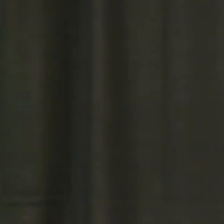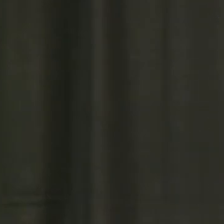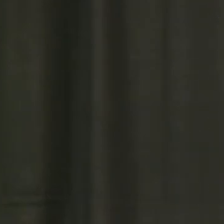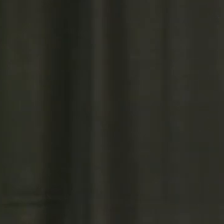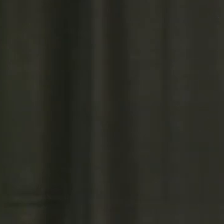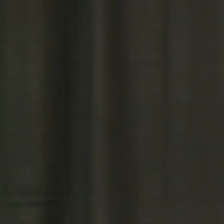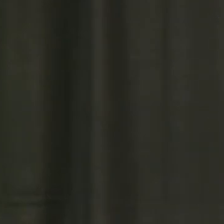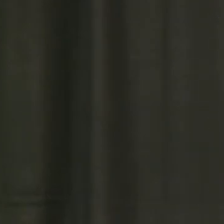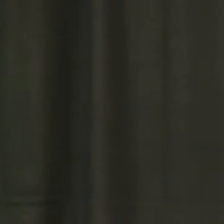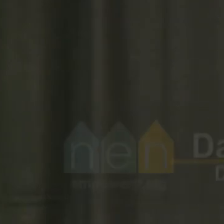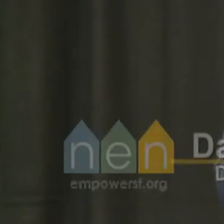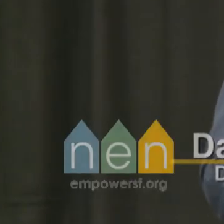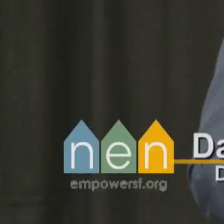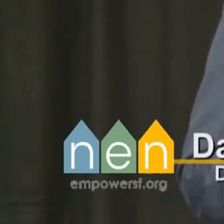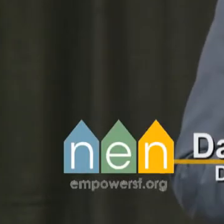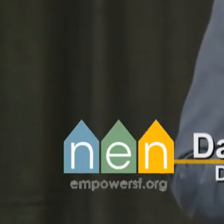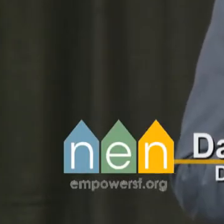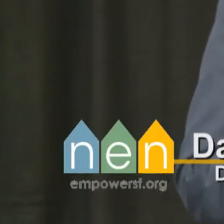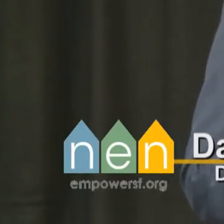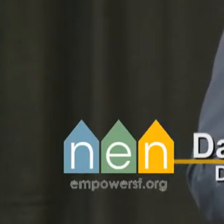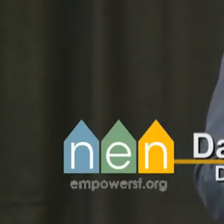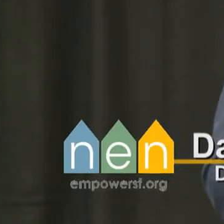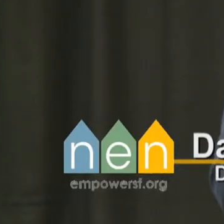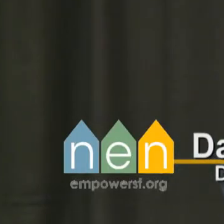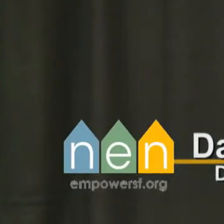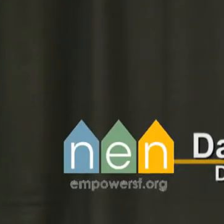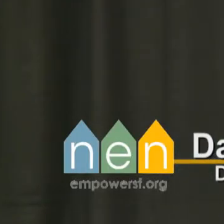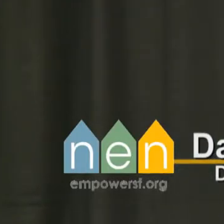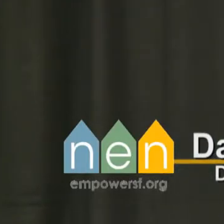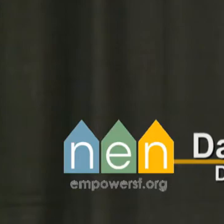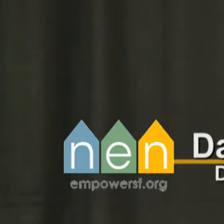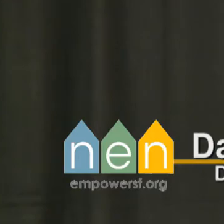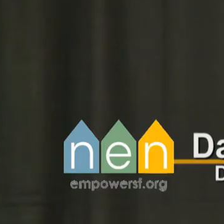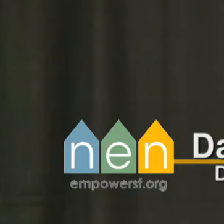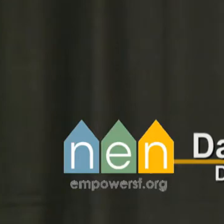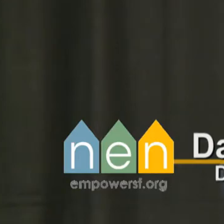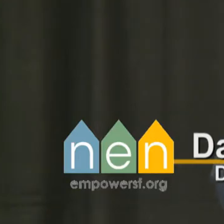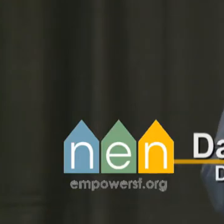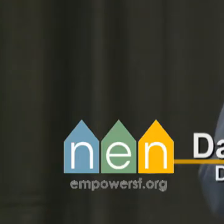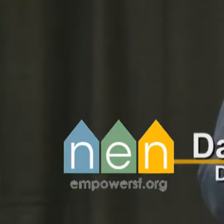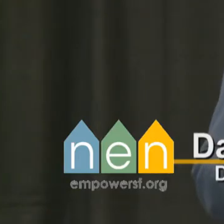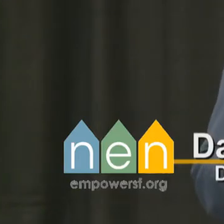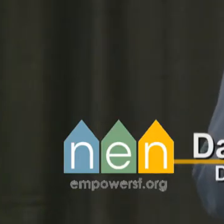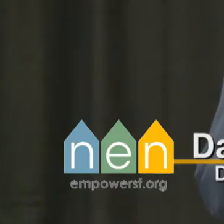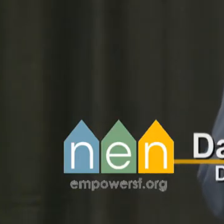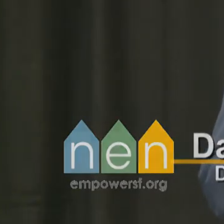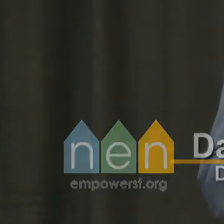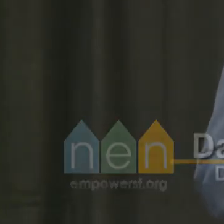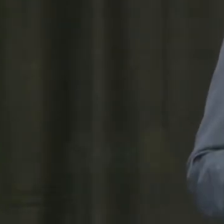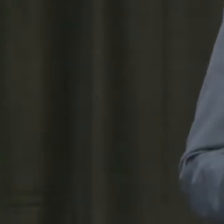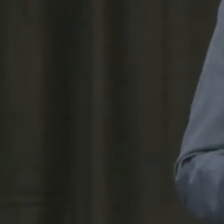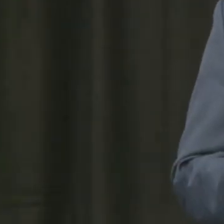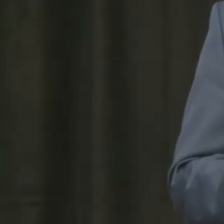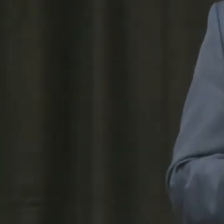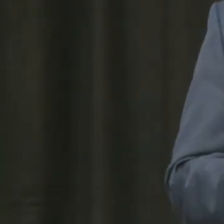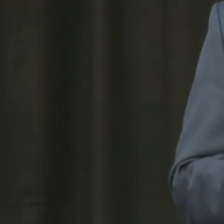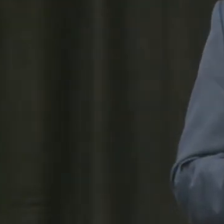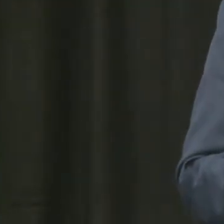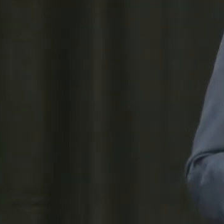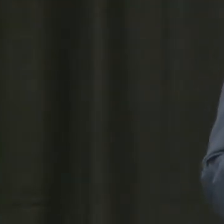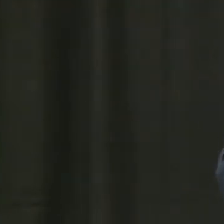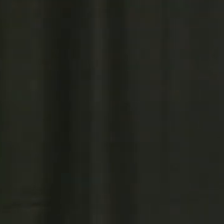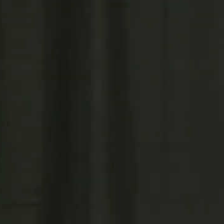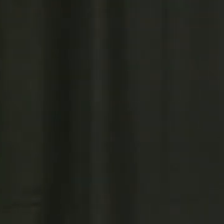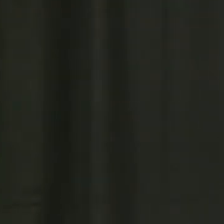are still there or have been remediated. And the bottom line is a lot of the people that were brought out to work in these shipyards were allowed to